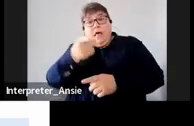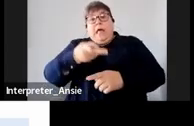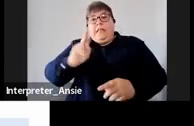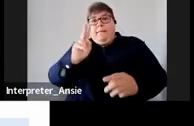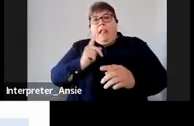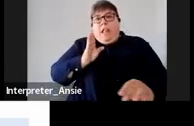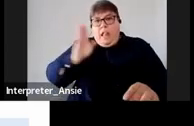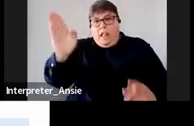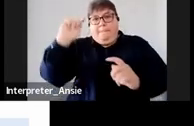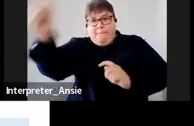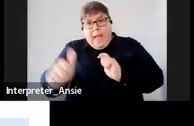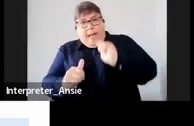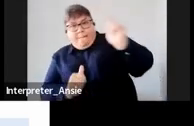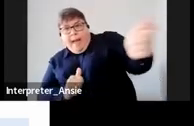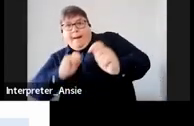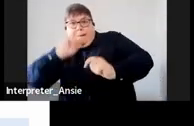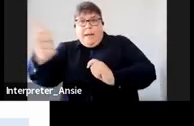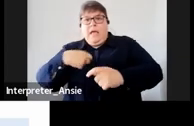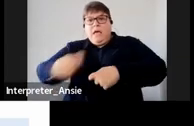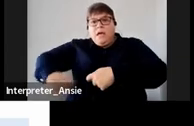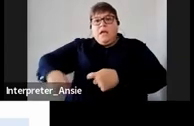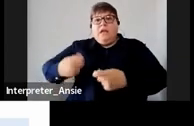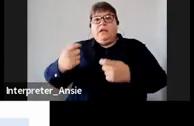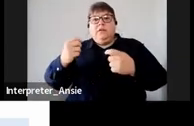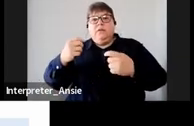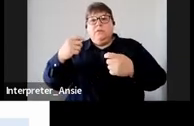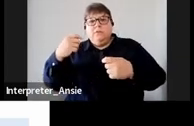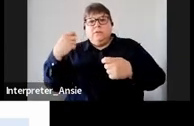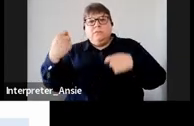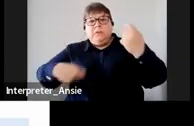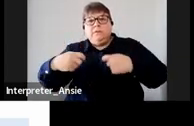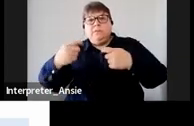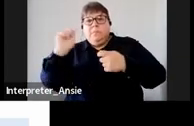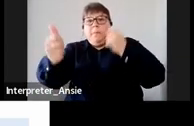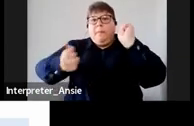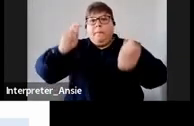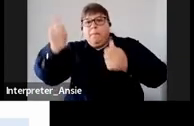between the two because some you find that they've already showed that they've deducted UIF